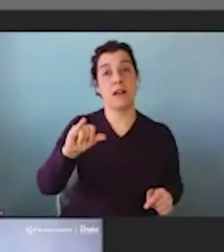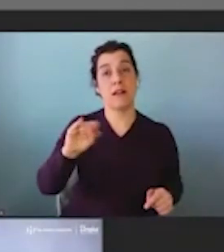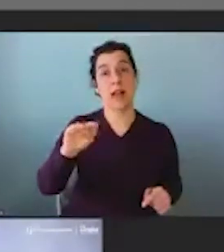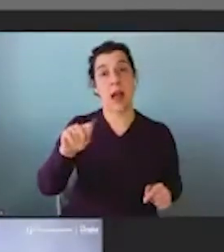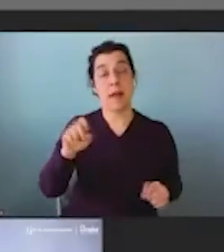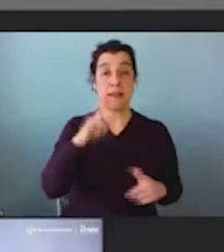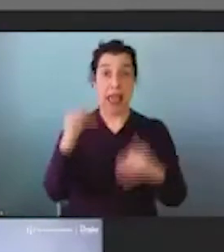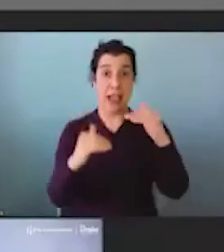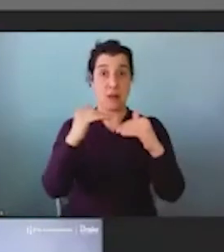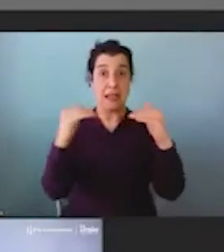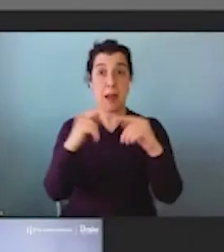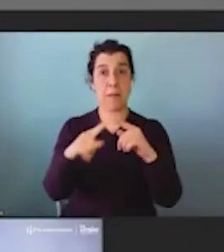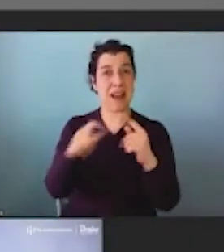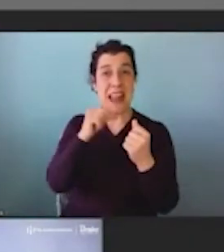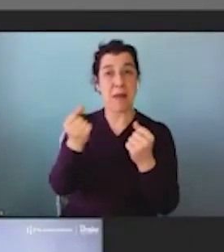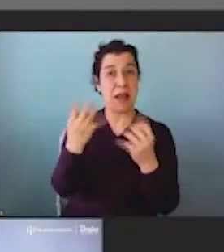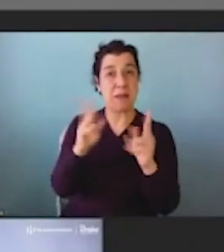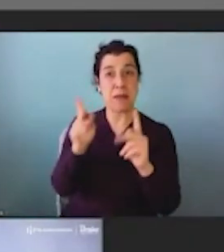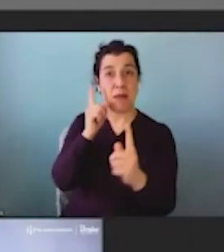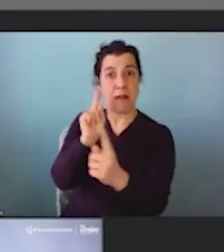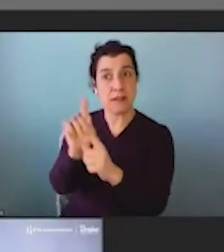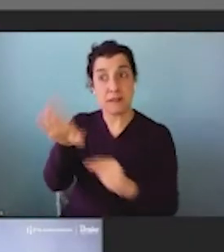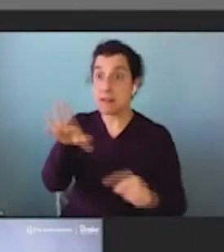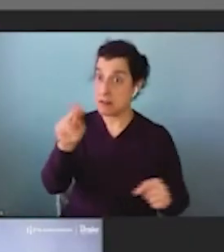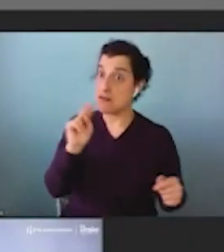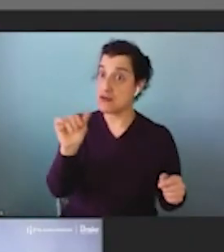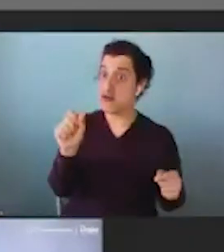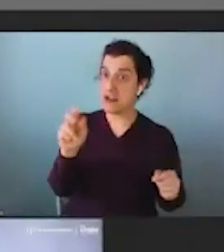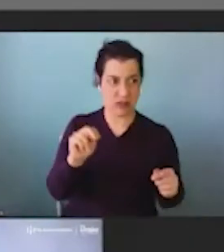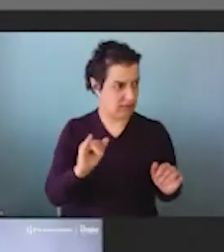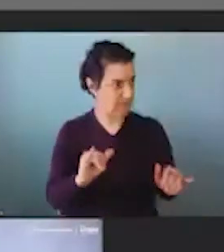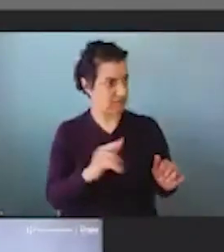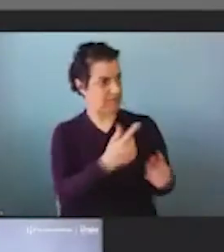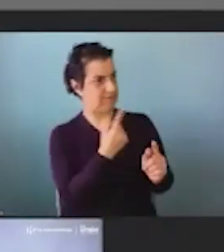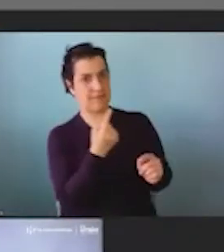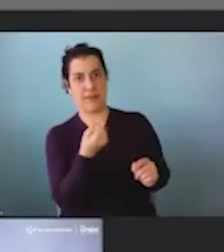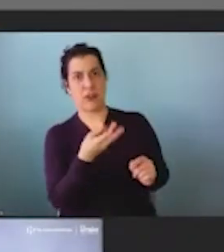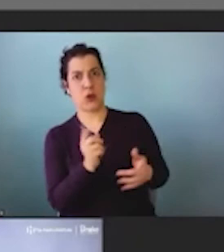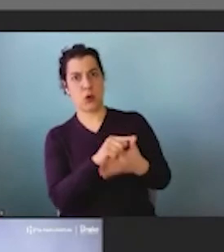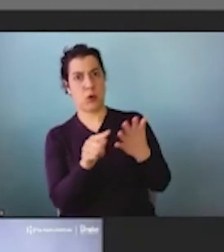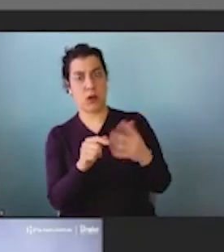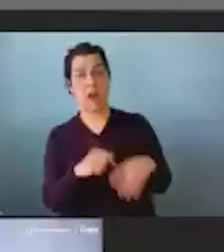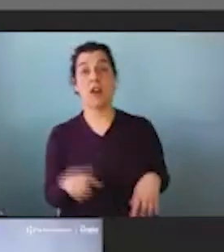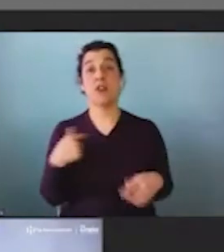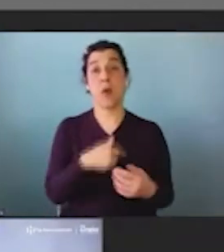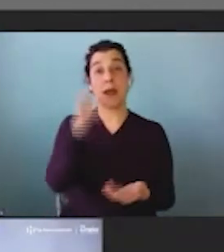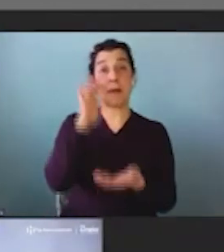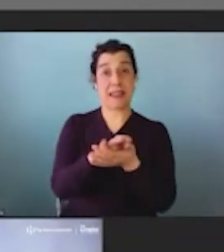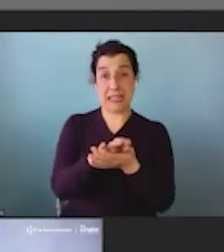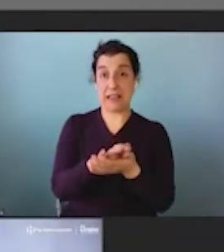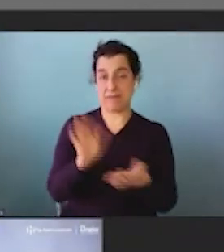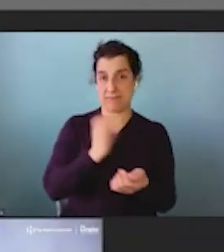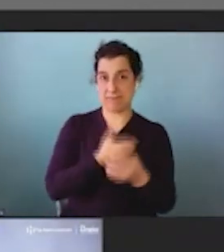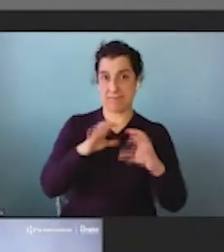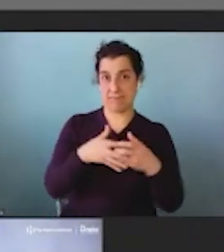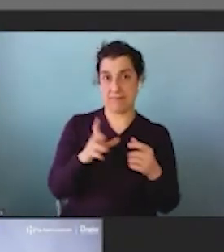equity, but not that many people have come and talk to them about nutrition. And so we believe that at Tufts, as you